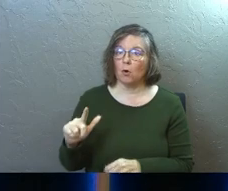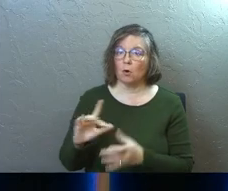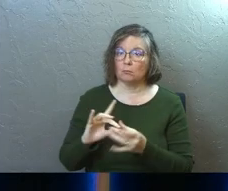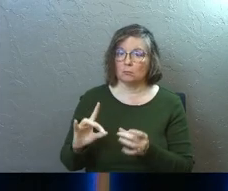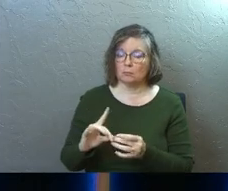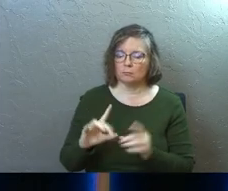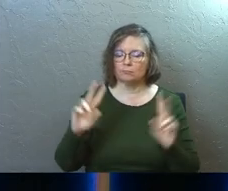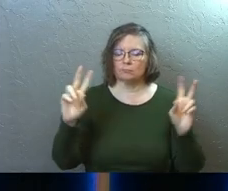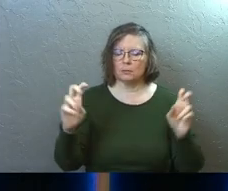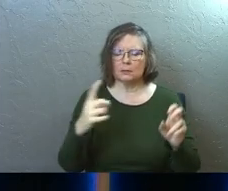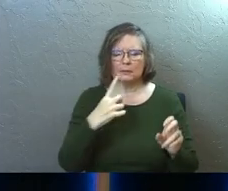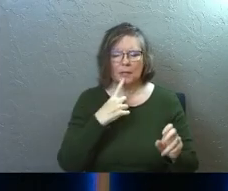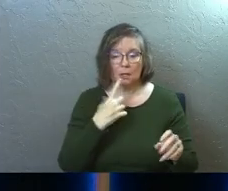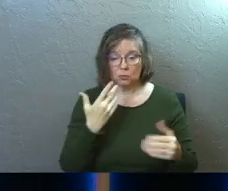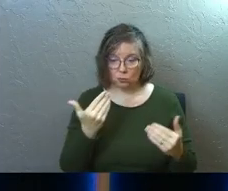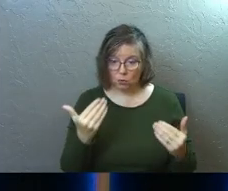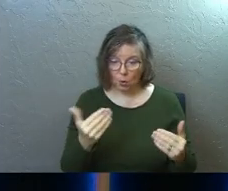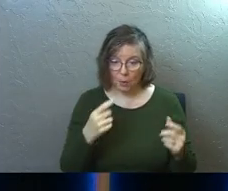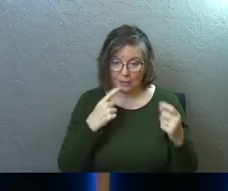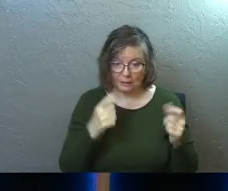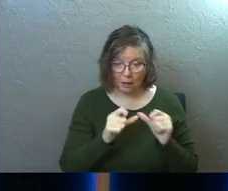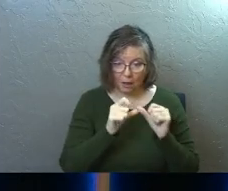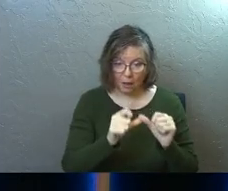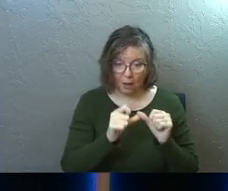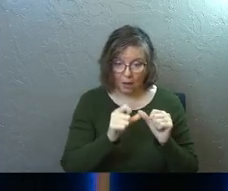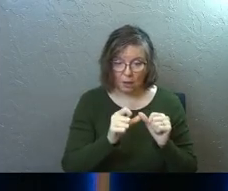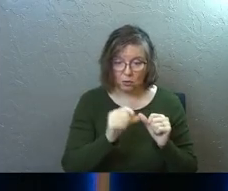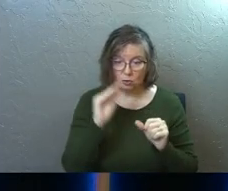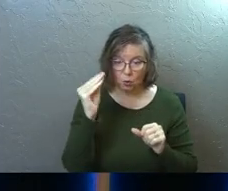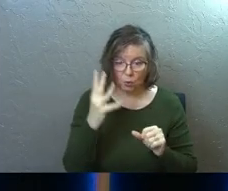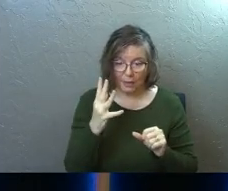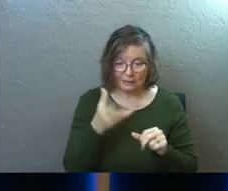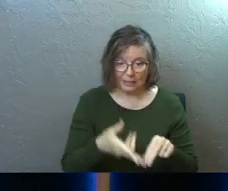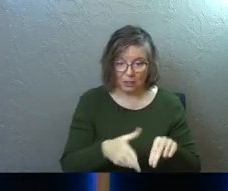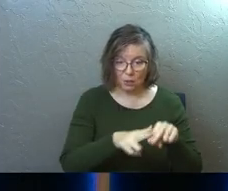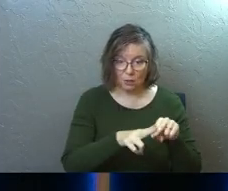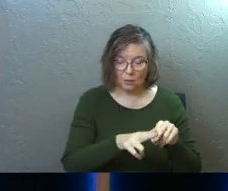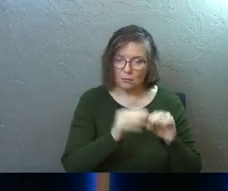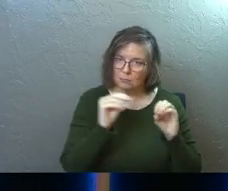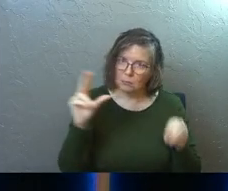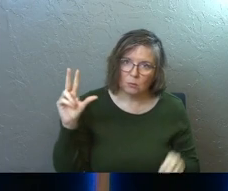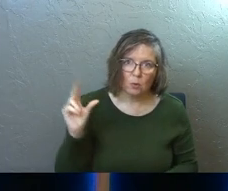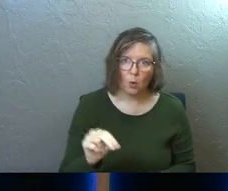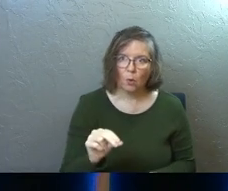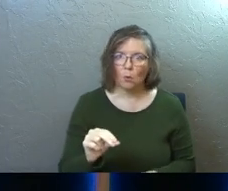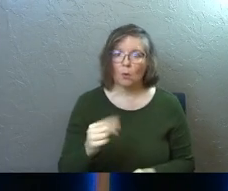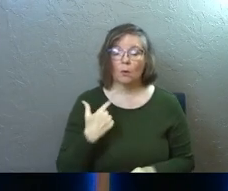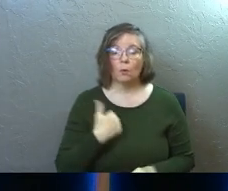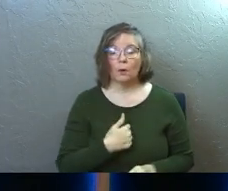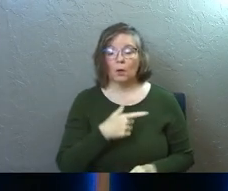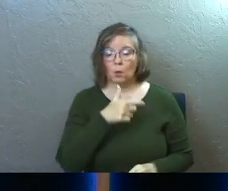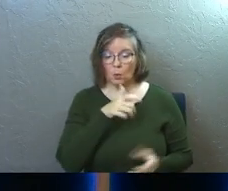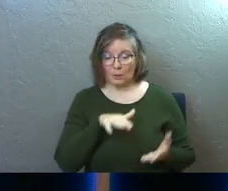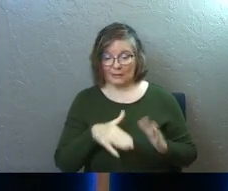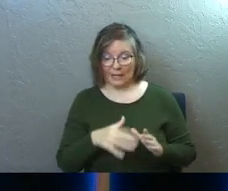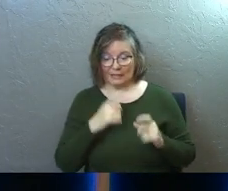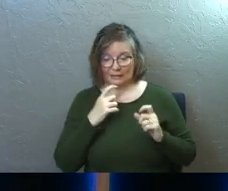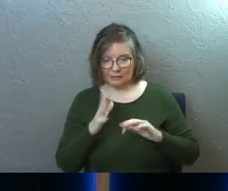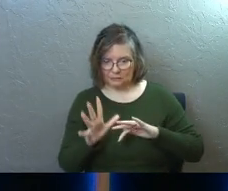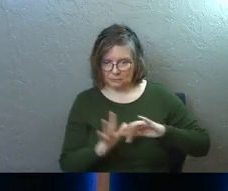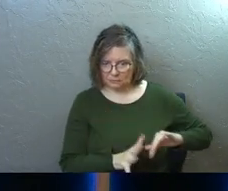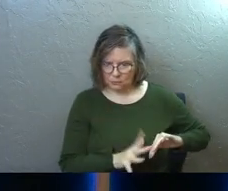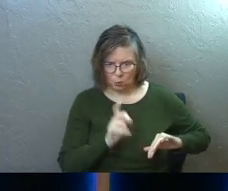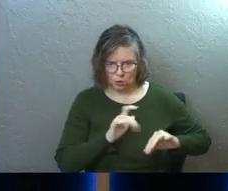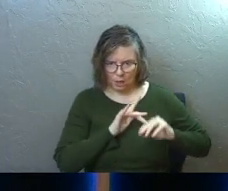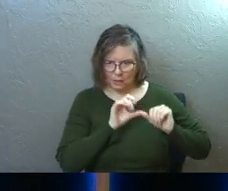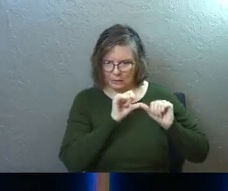shall we say then? Shall we go on sinning so that grace may increase? By no means. We are those who have died to sin. How can we